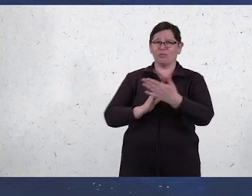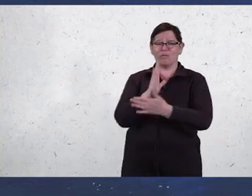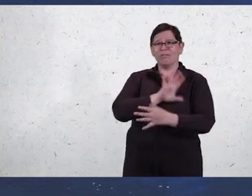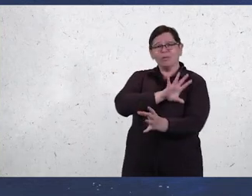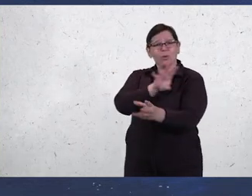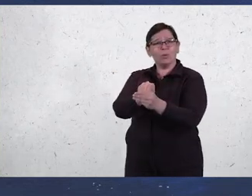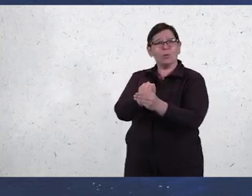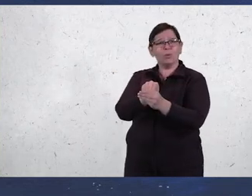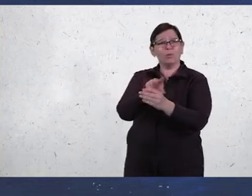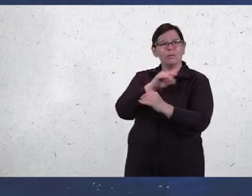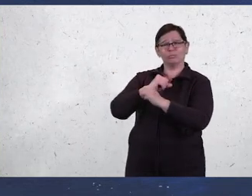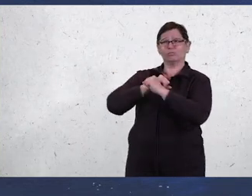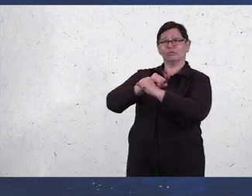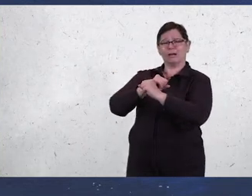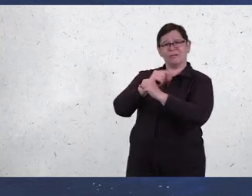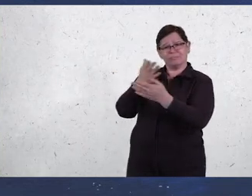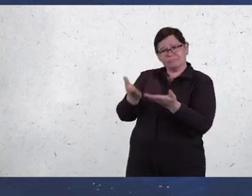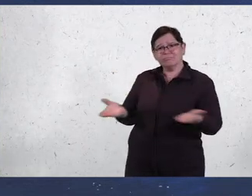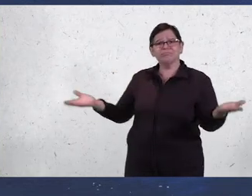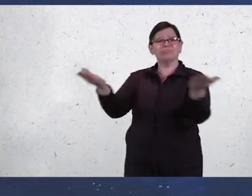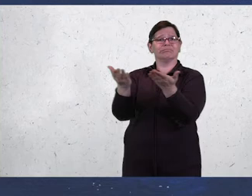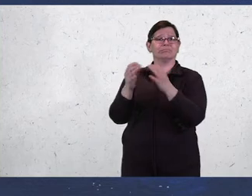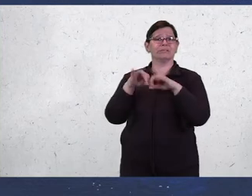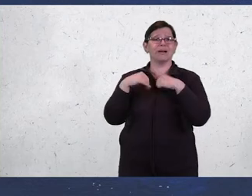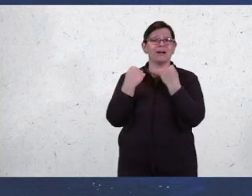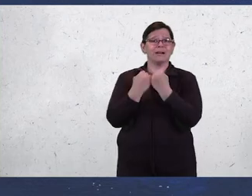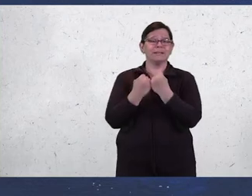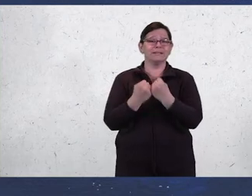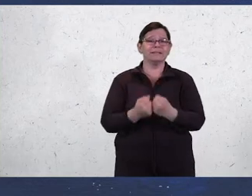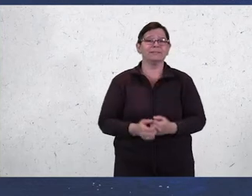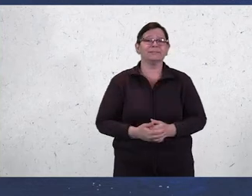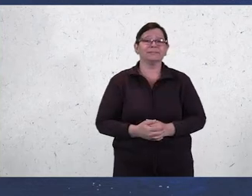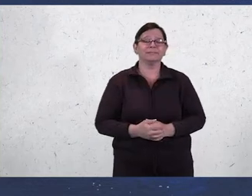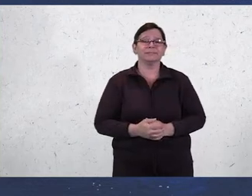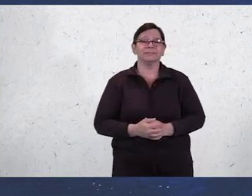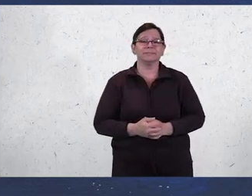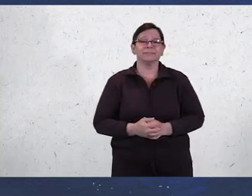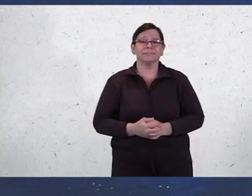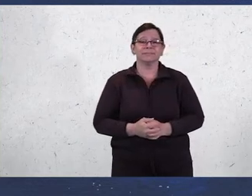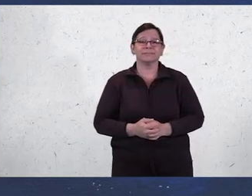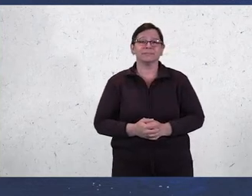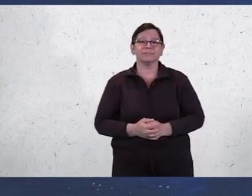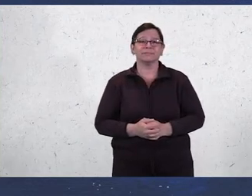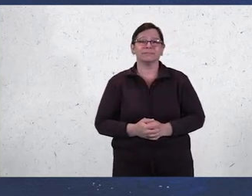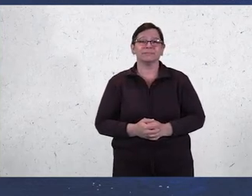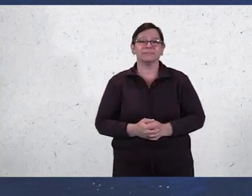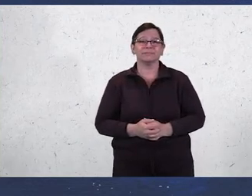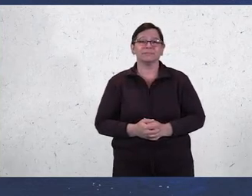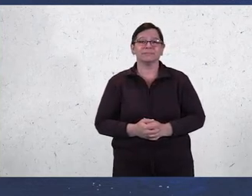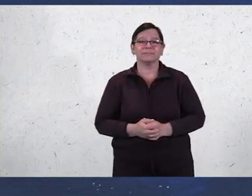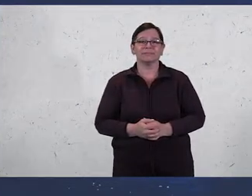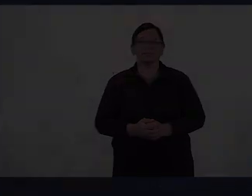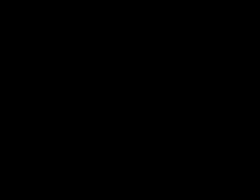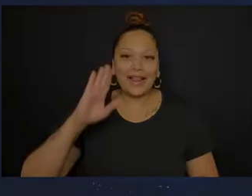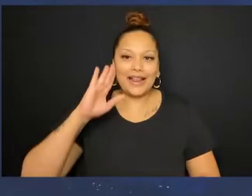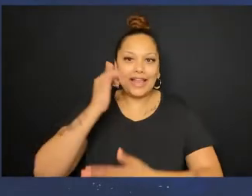piece is meant to represent people with disabilities and a right to be included and protected in society.